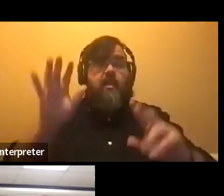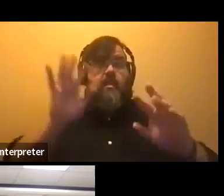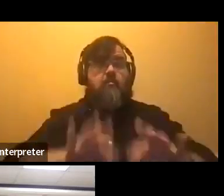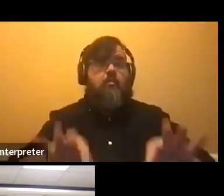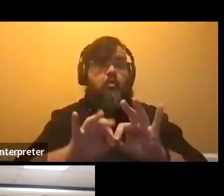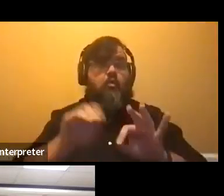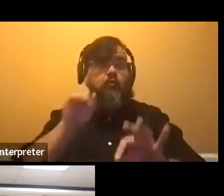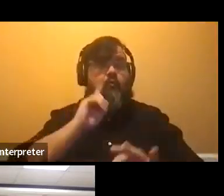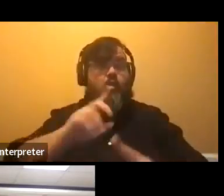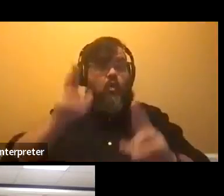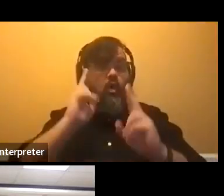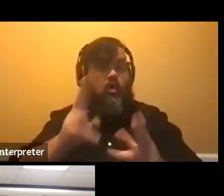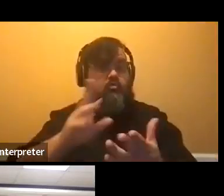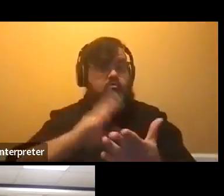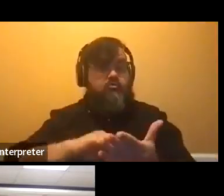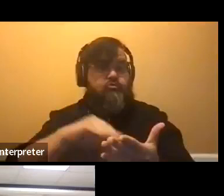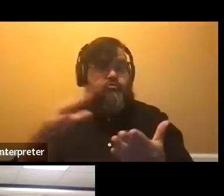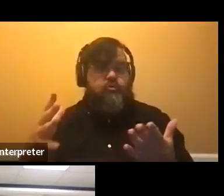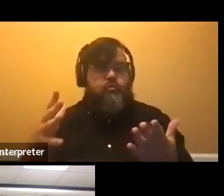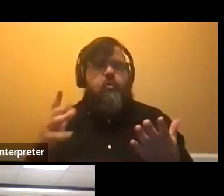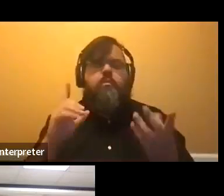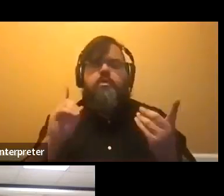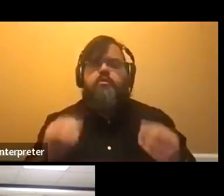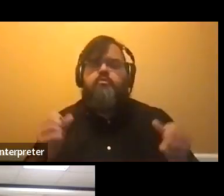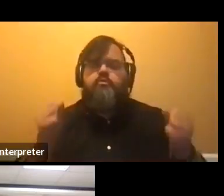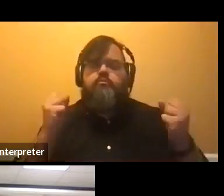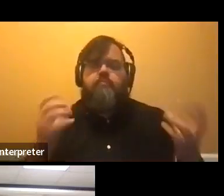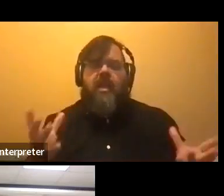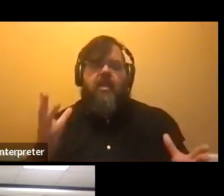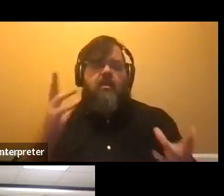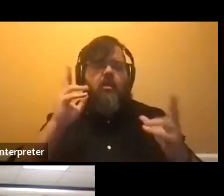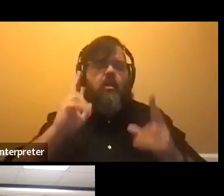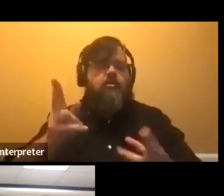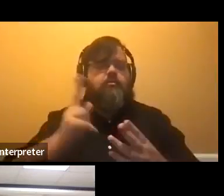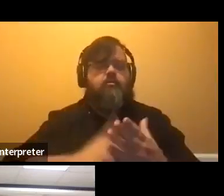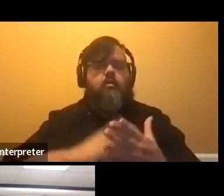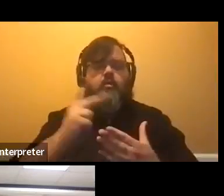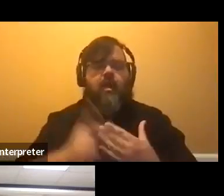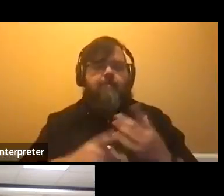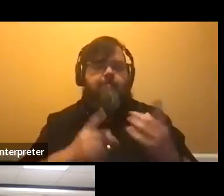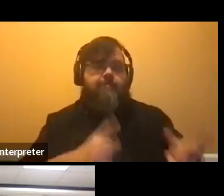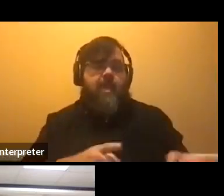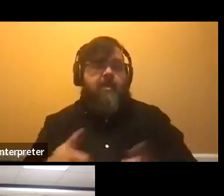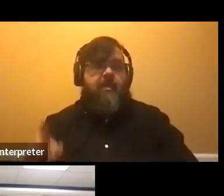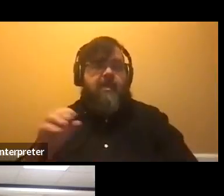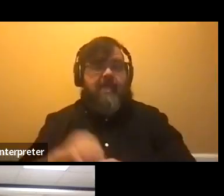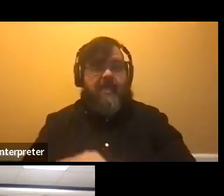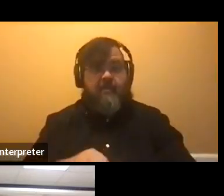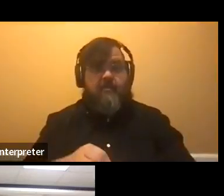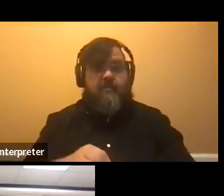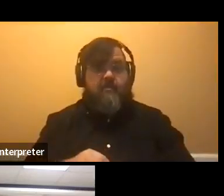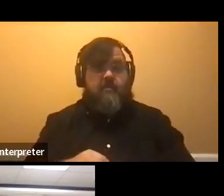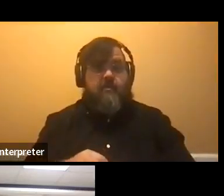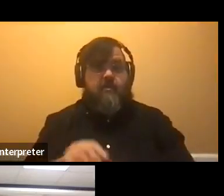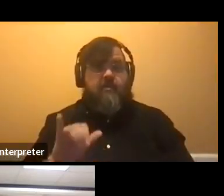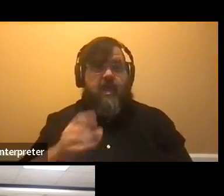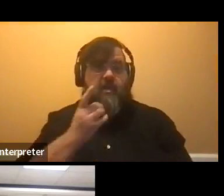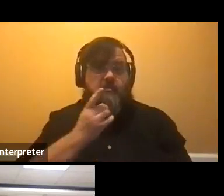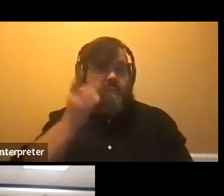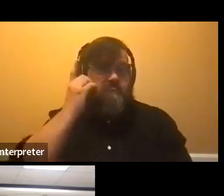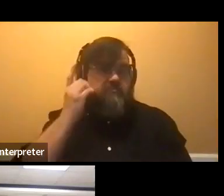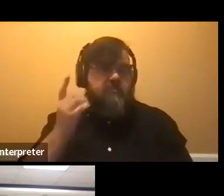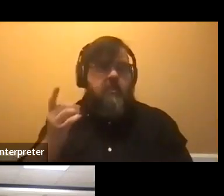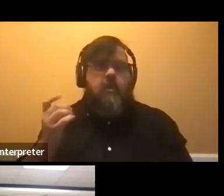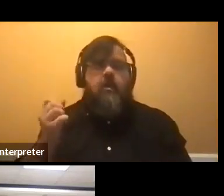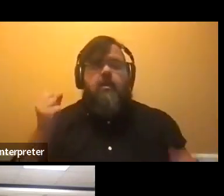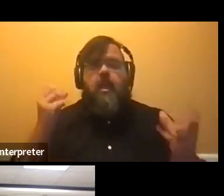is that we do lots of our honors programming in the hall. So the living learning community programming. So we